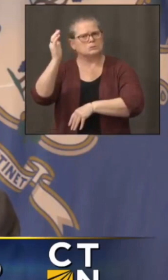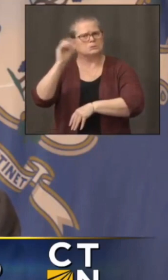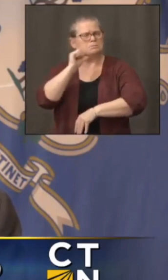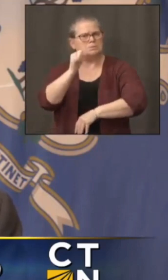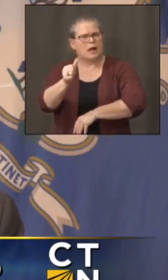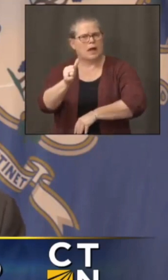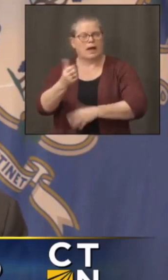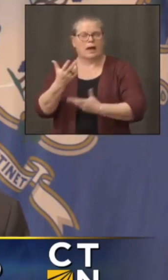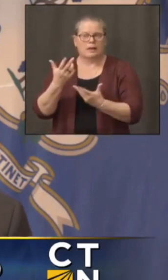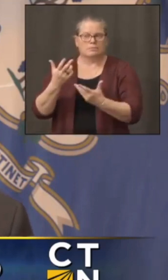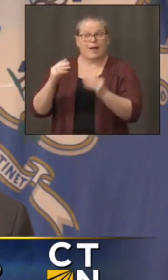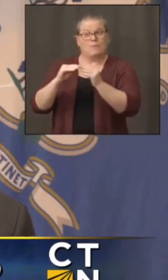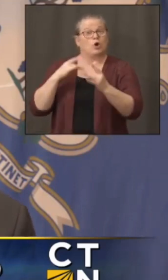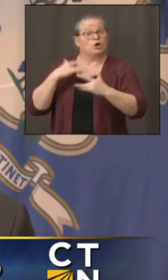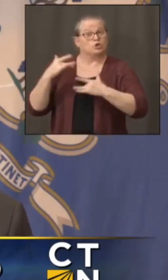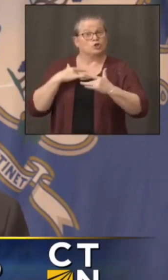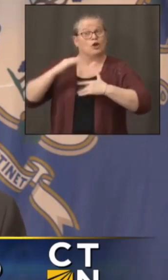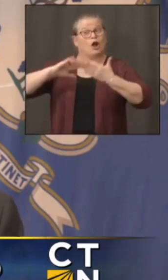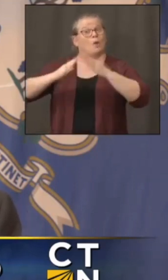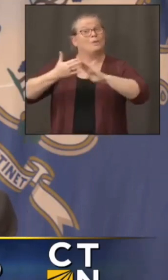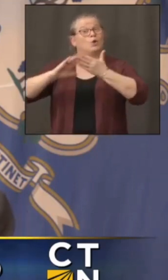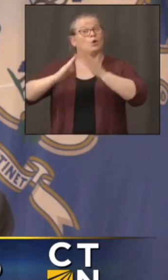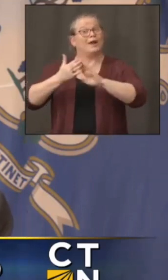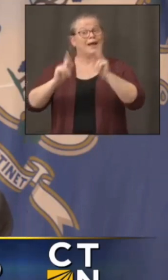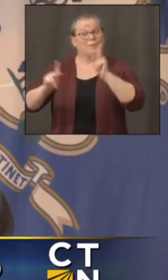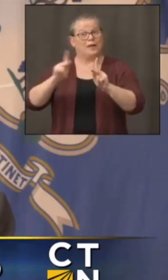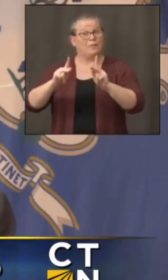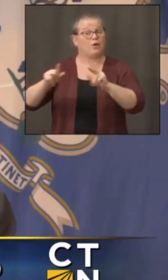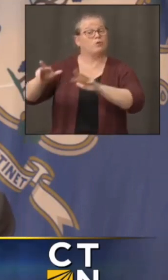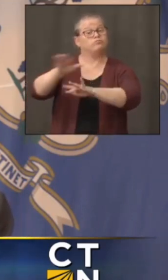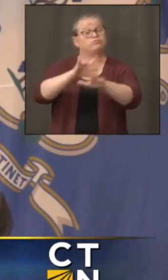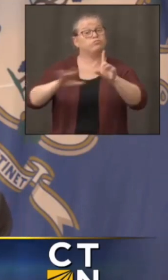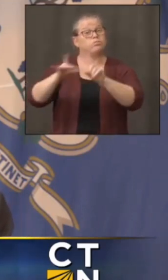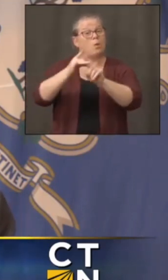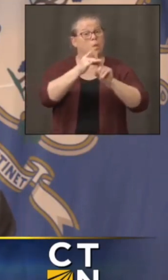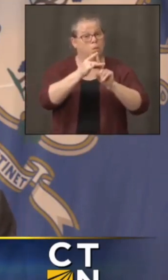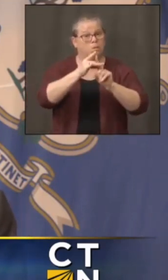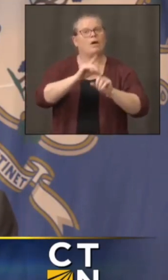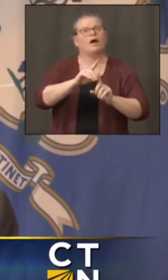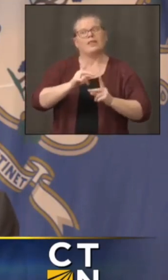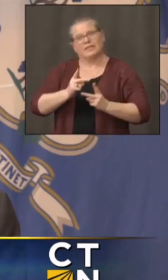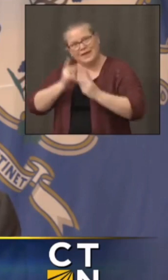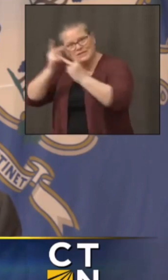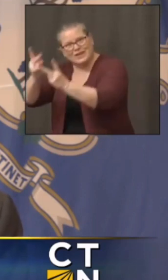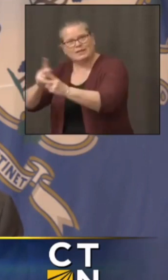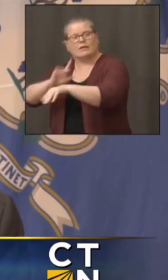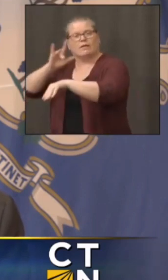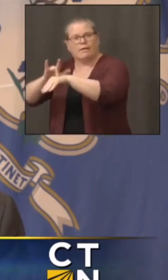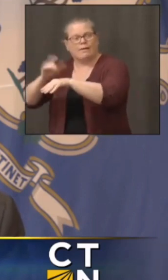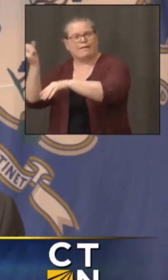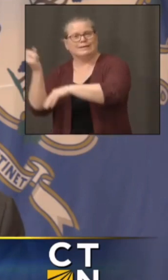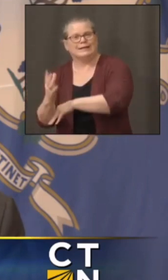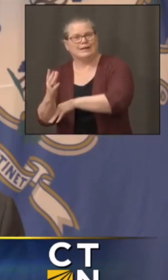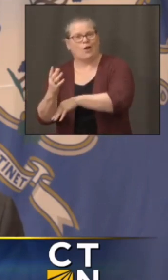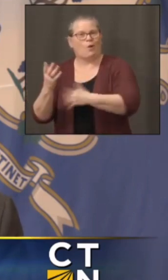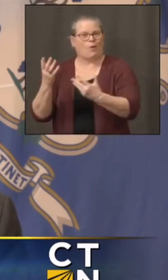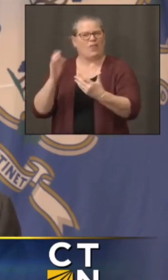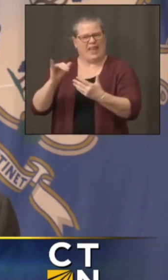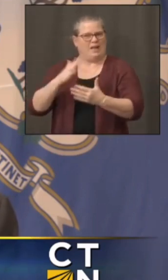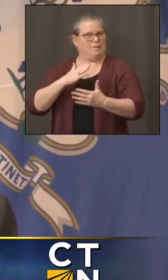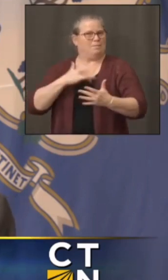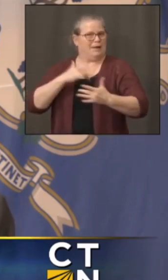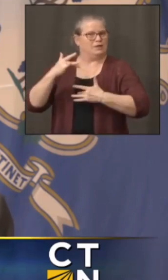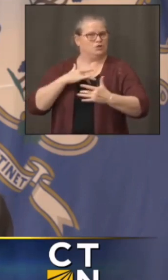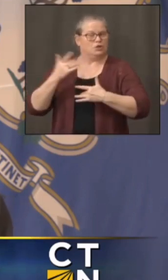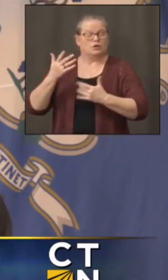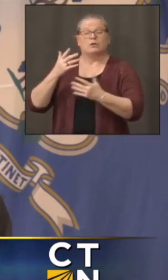deirdre can help me out with this is casinos are ramped up their testing significantly for employees and their families because uh everybody wants to